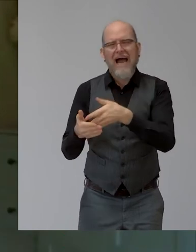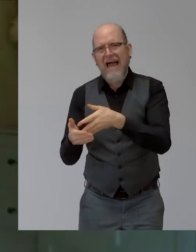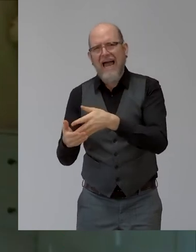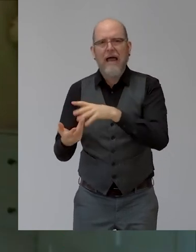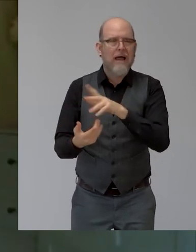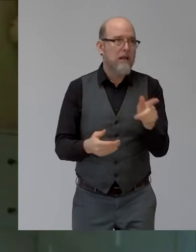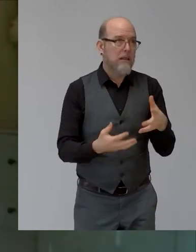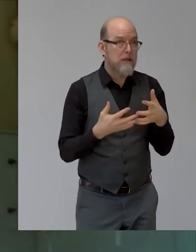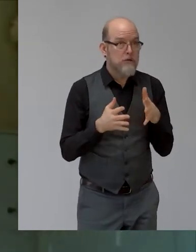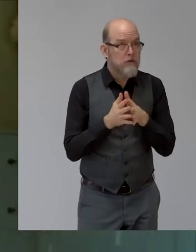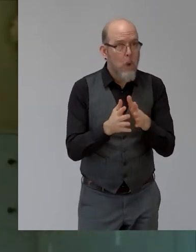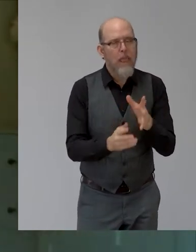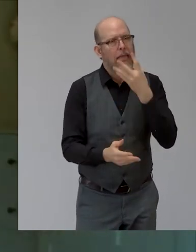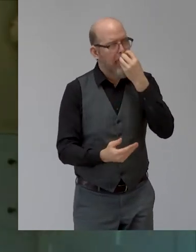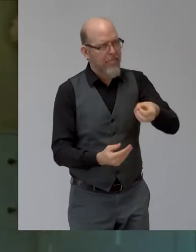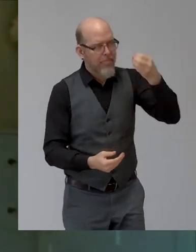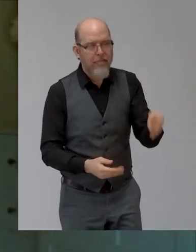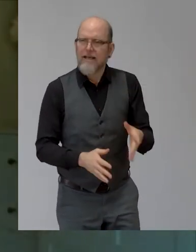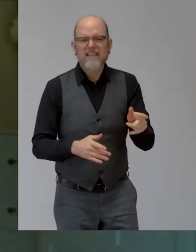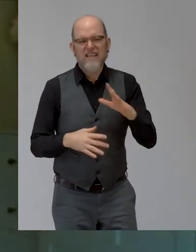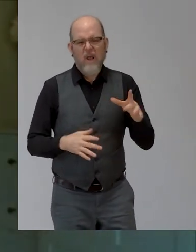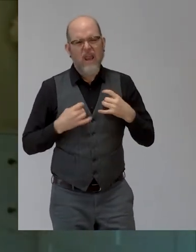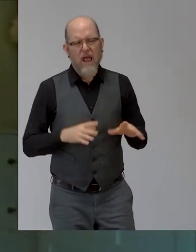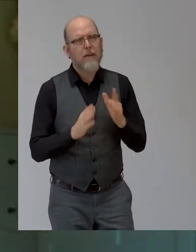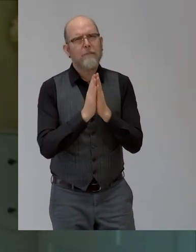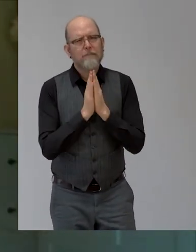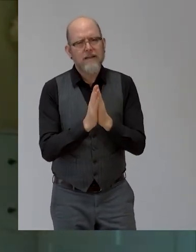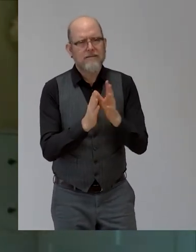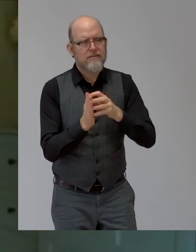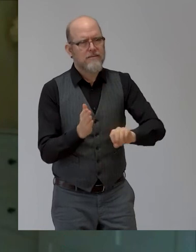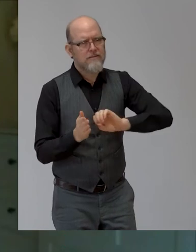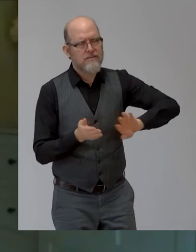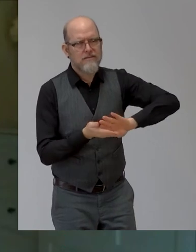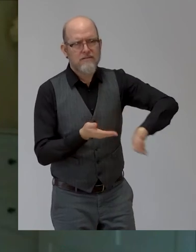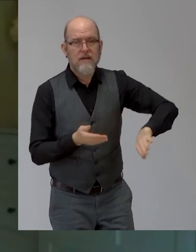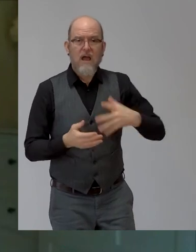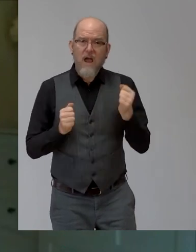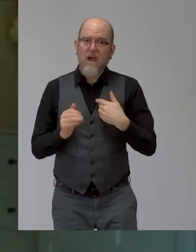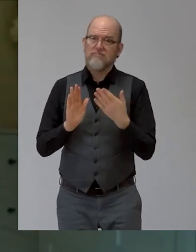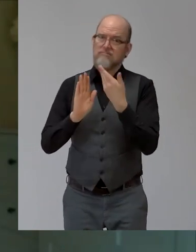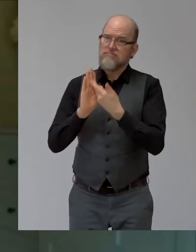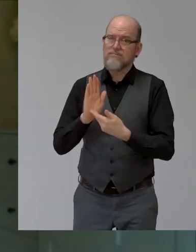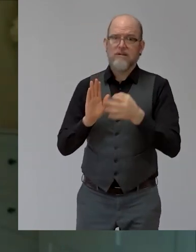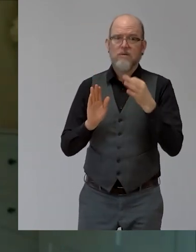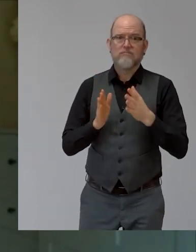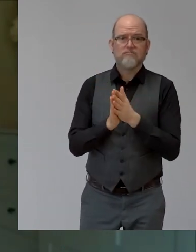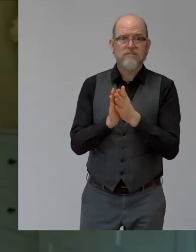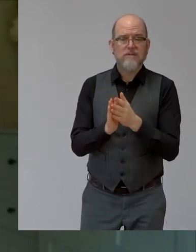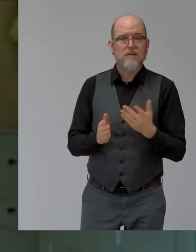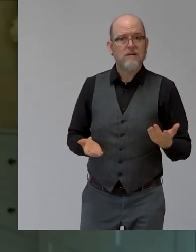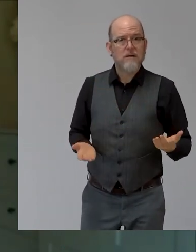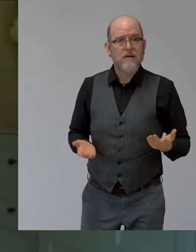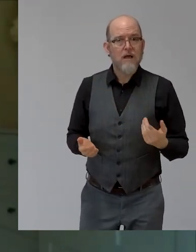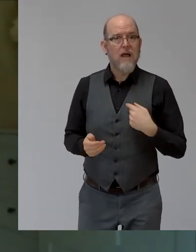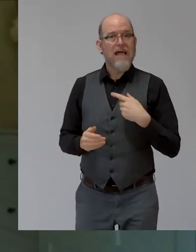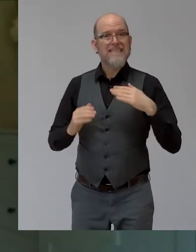like, like I said, overcoming challenges is what business is about. I honestly believe those with a disability overcome